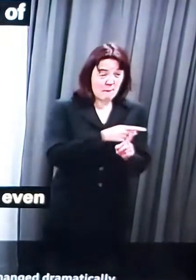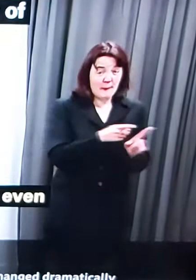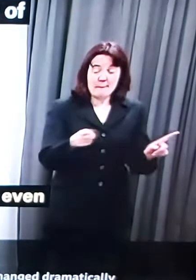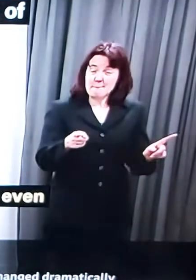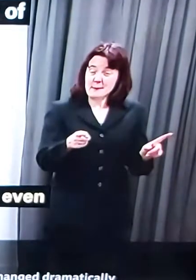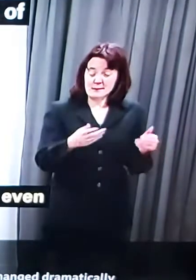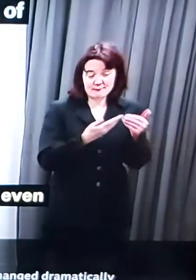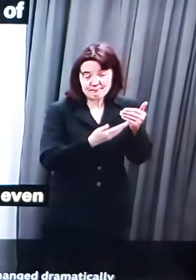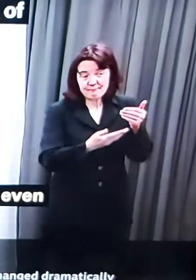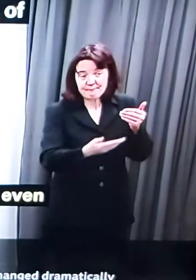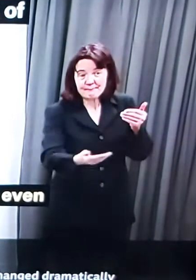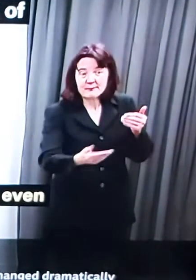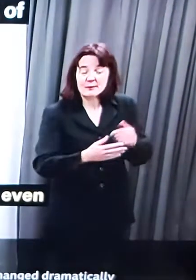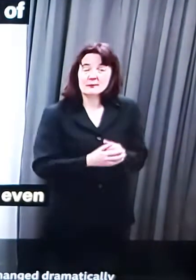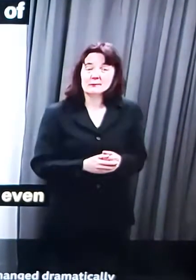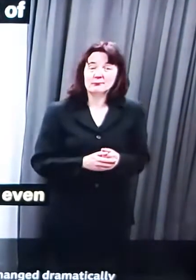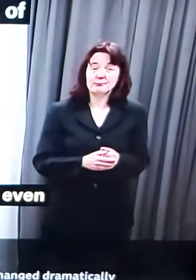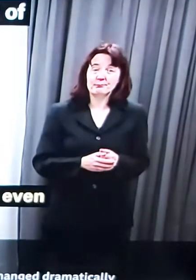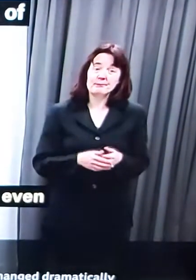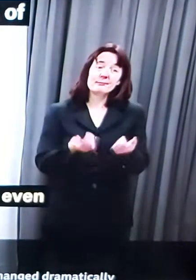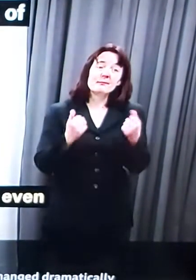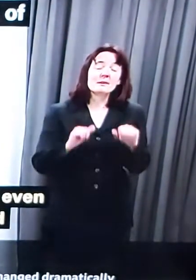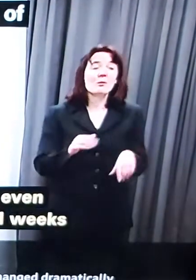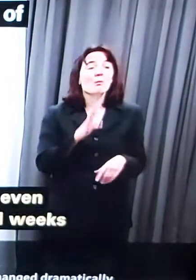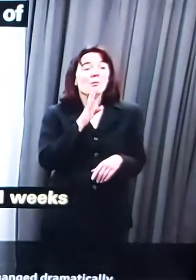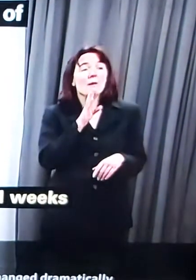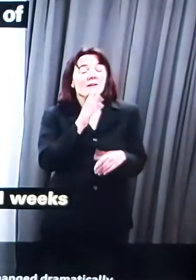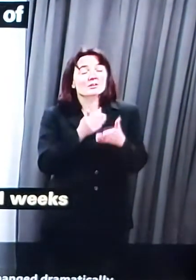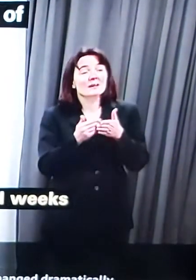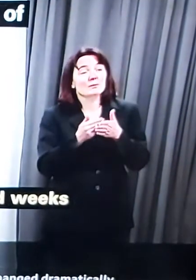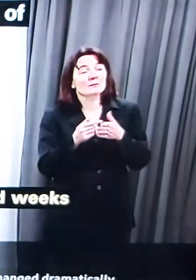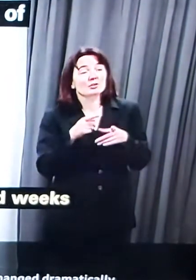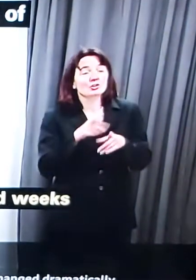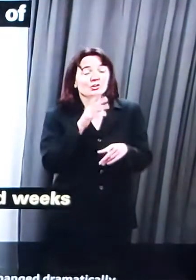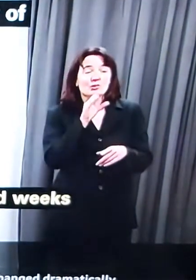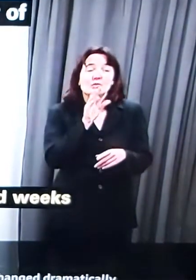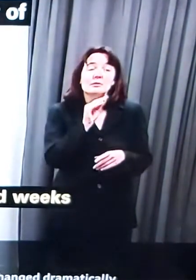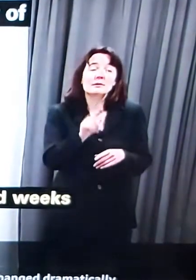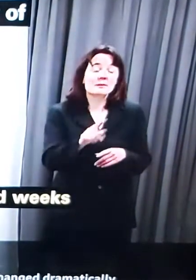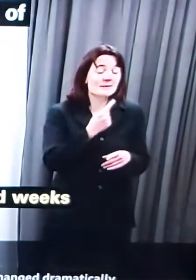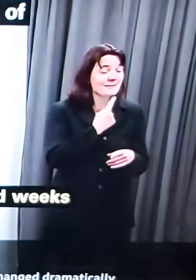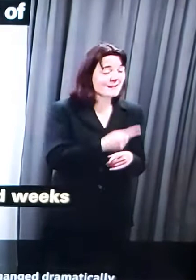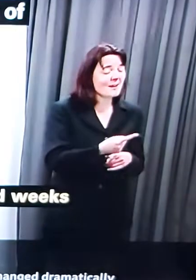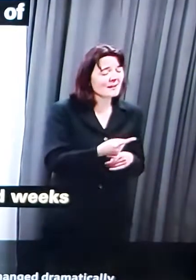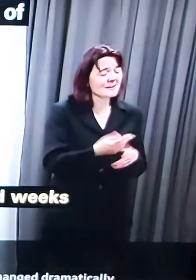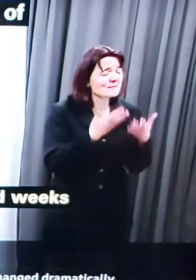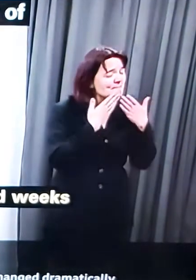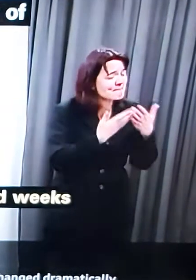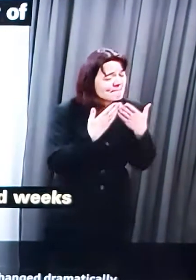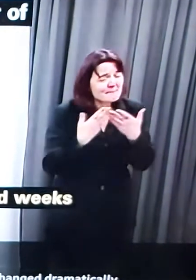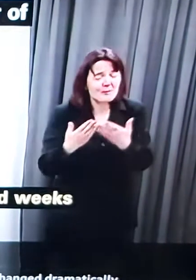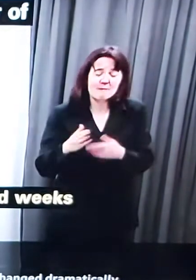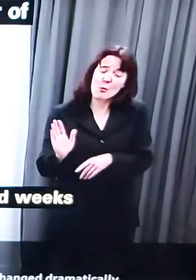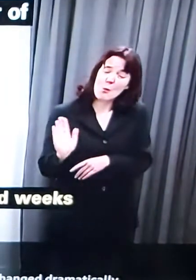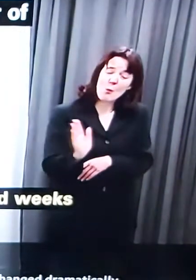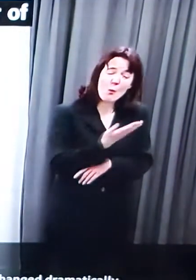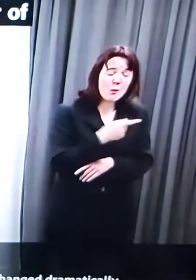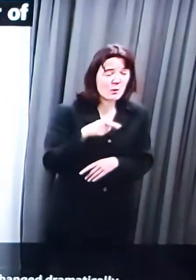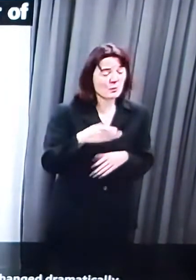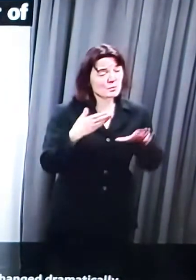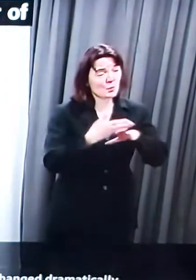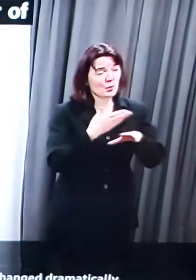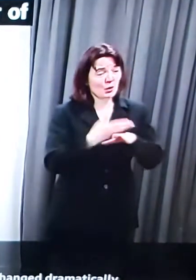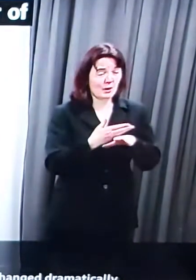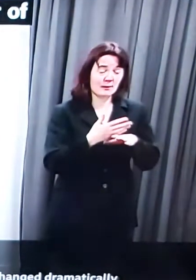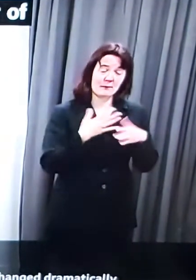ahead. Just a of gair o ddiolch chi, bob un o onoch chi, sy'n gweithio yn y gwasanaeth iechyd, yn